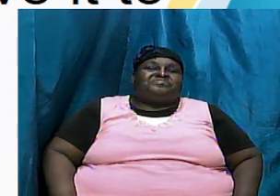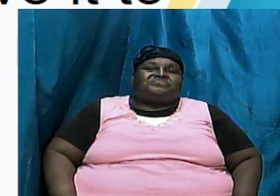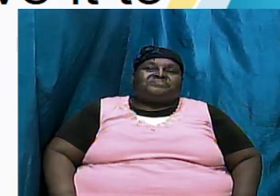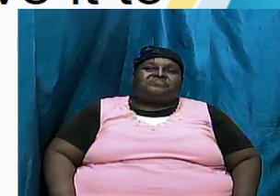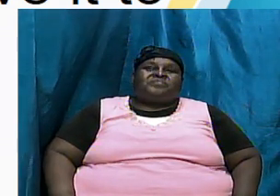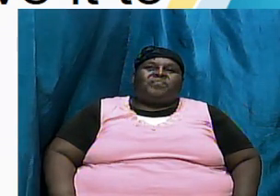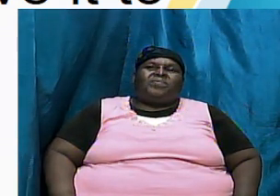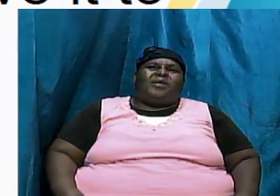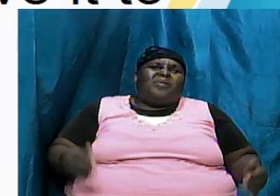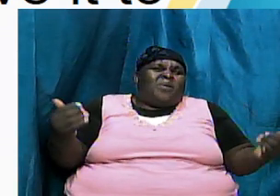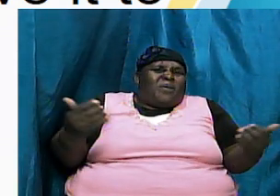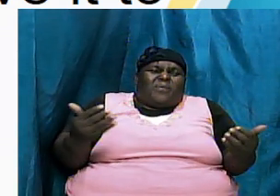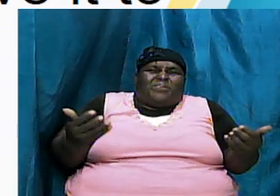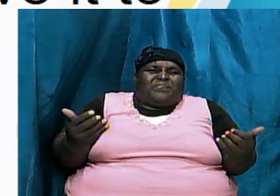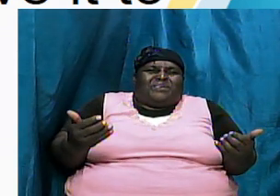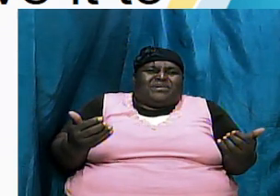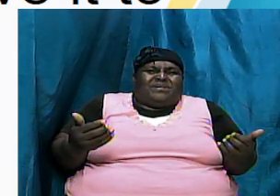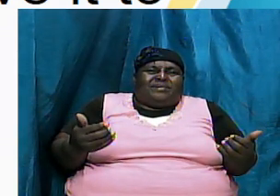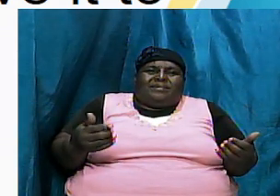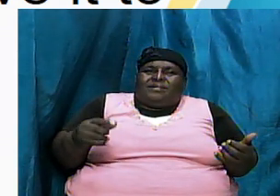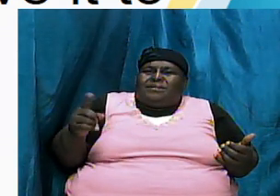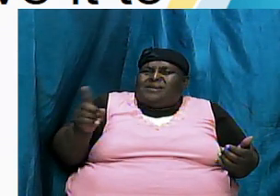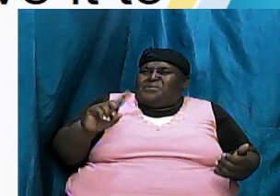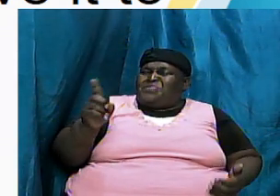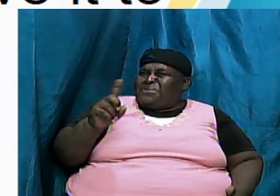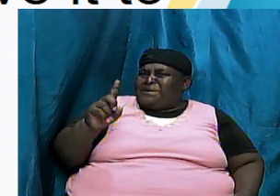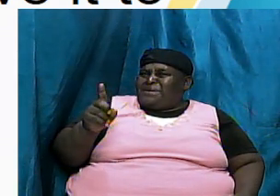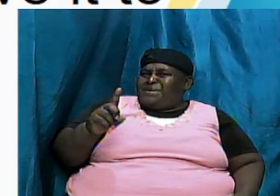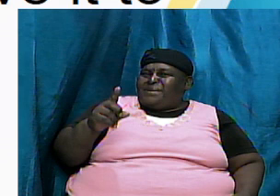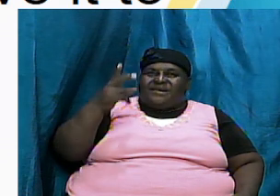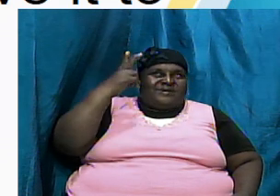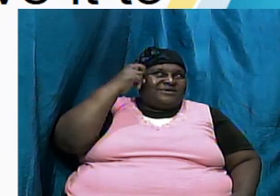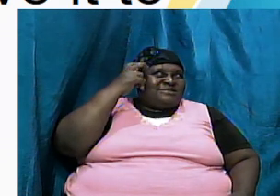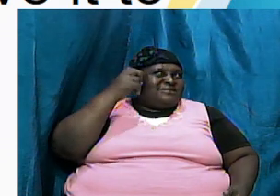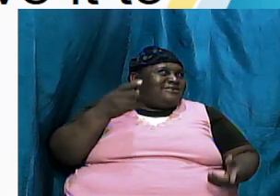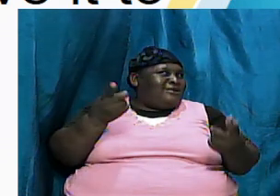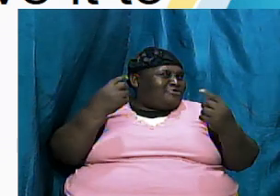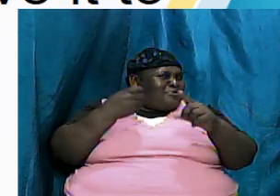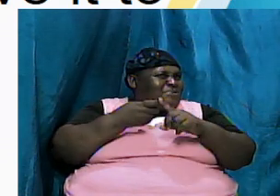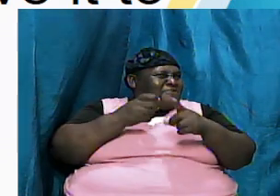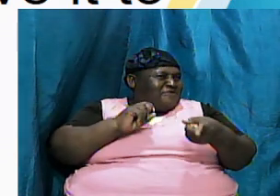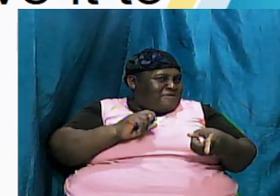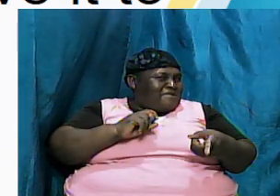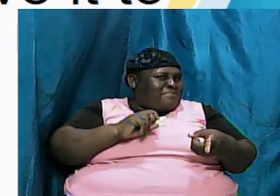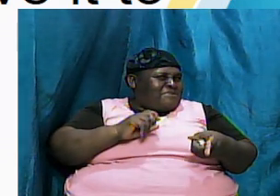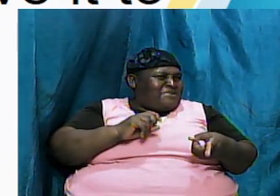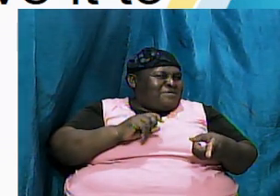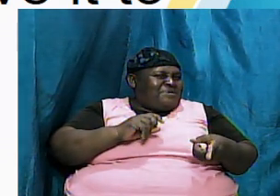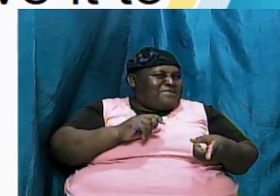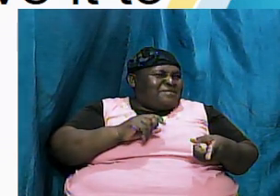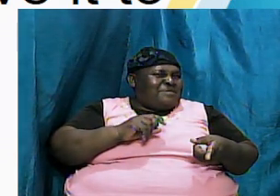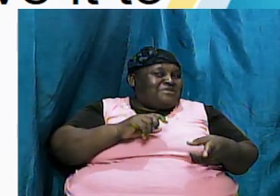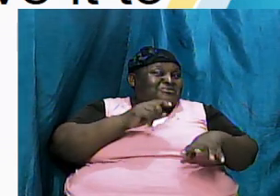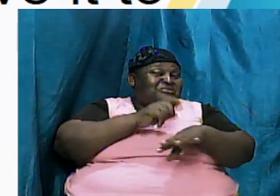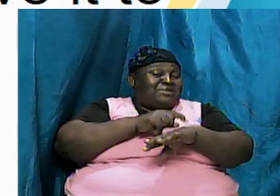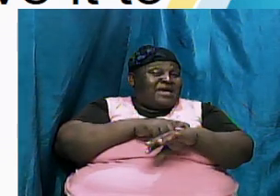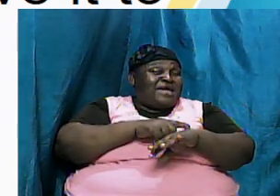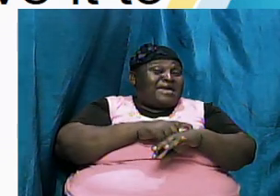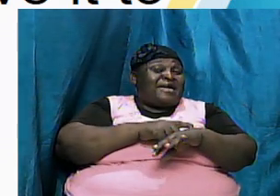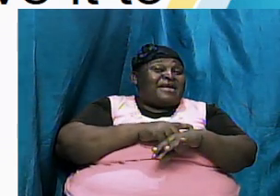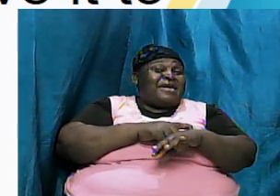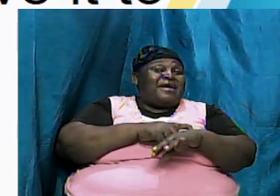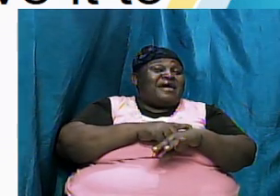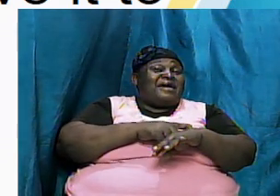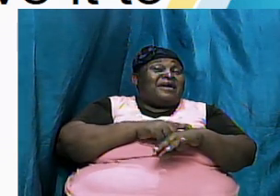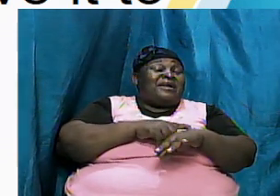how is it and where did Satan come from because this is the time when they were in